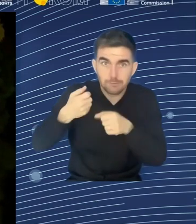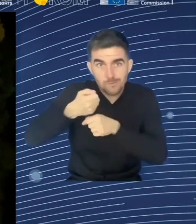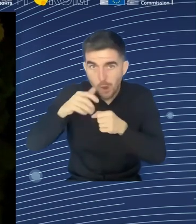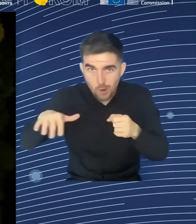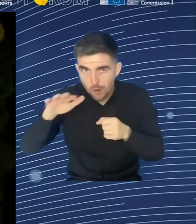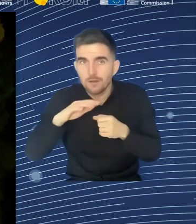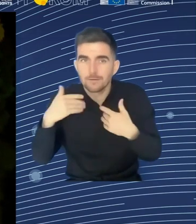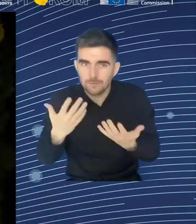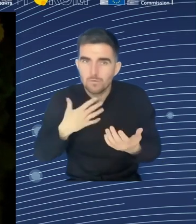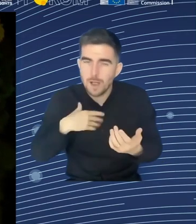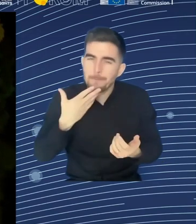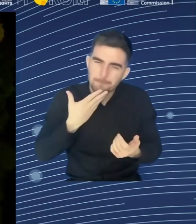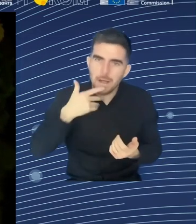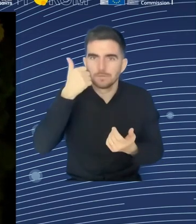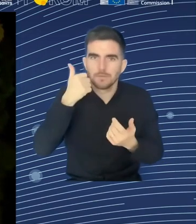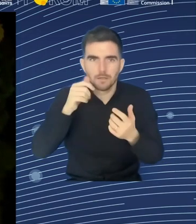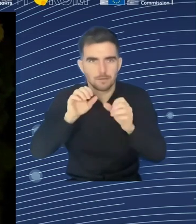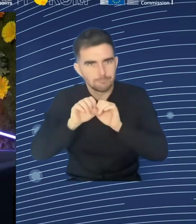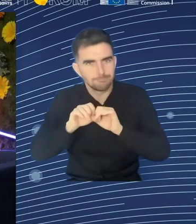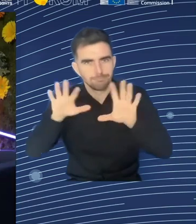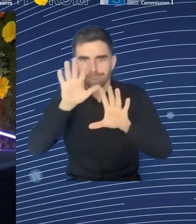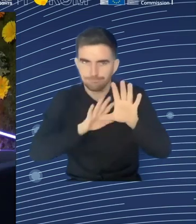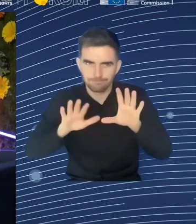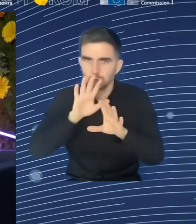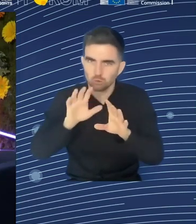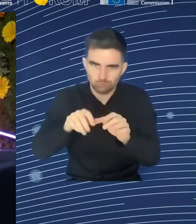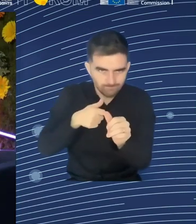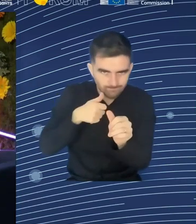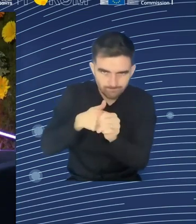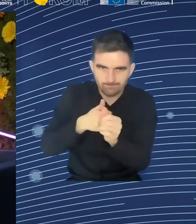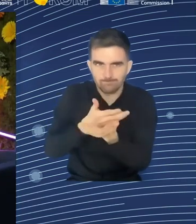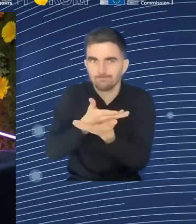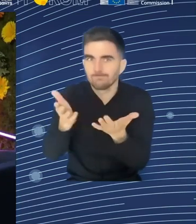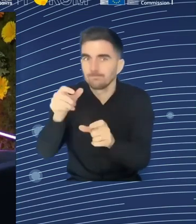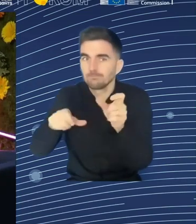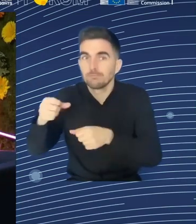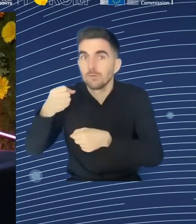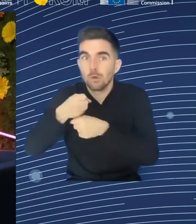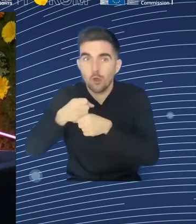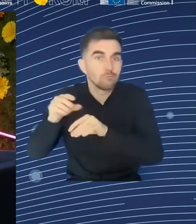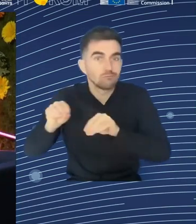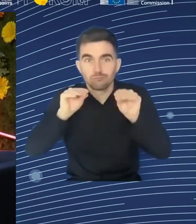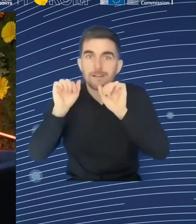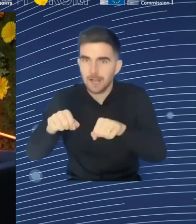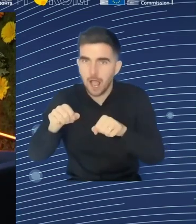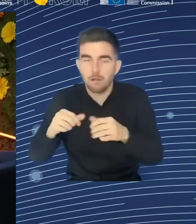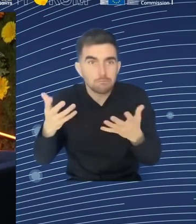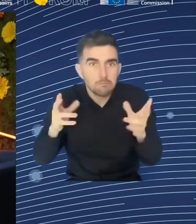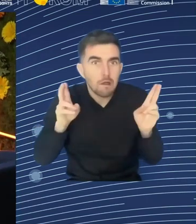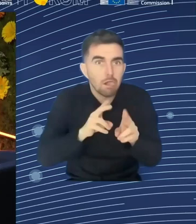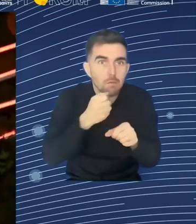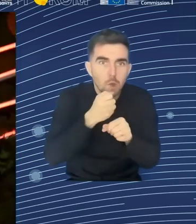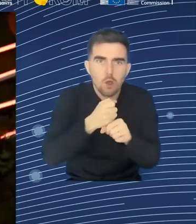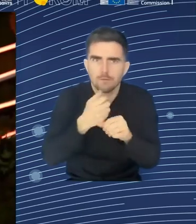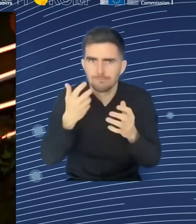and I think it is important to use it better in the future. Thank you. Thank you. Esther, final comment, a very brief one. So, good news for